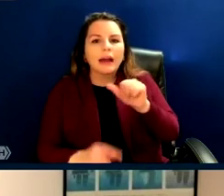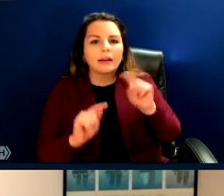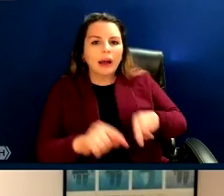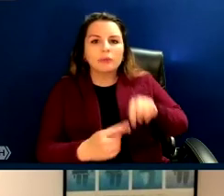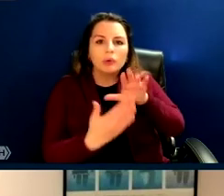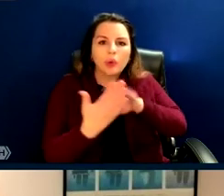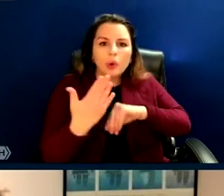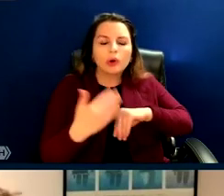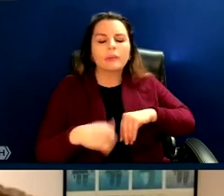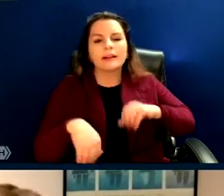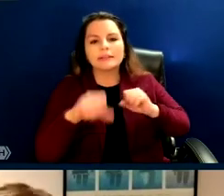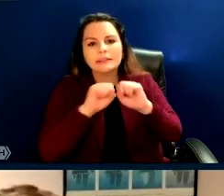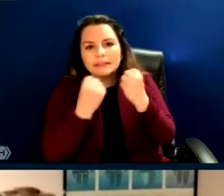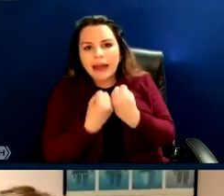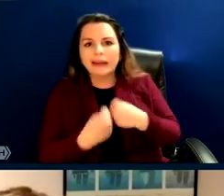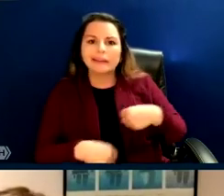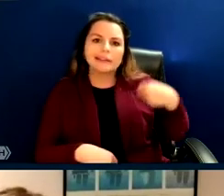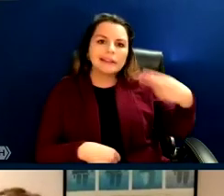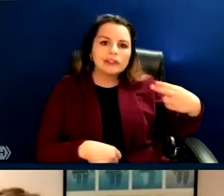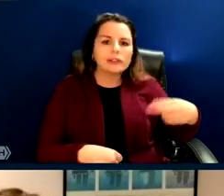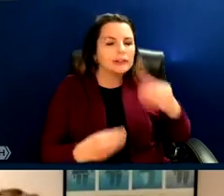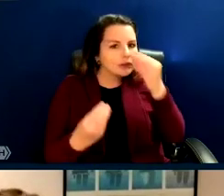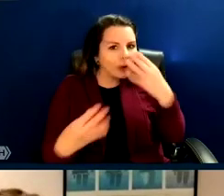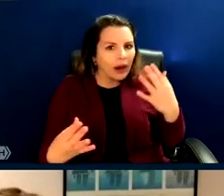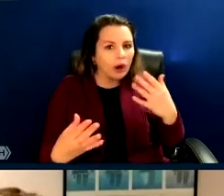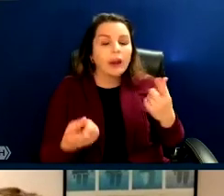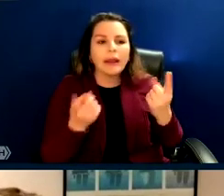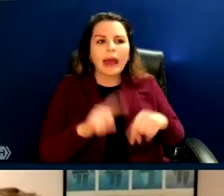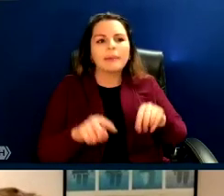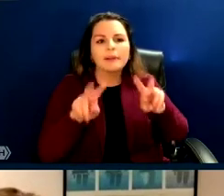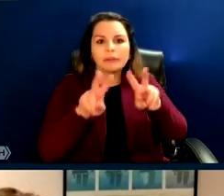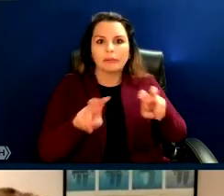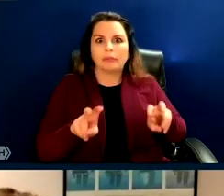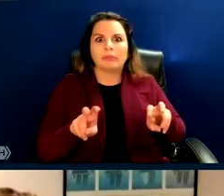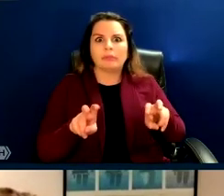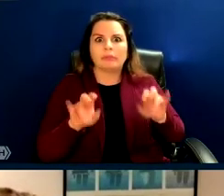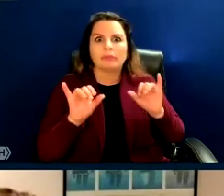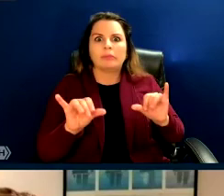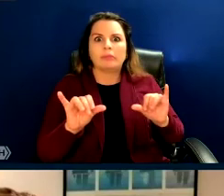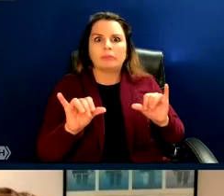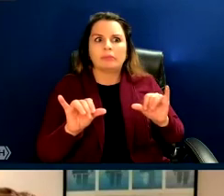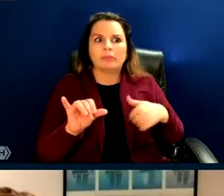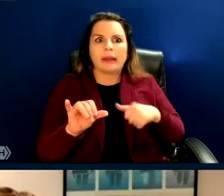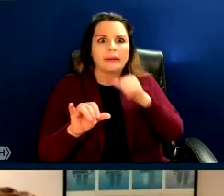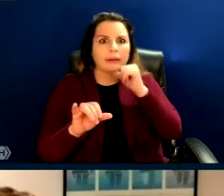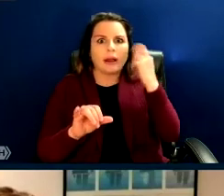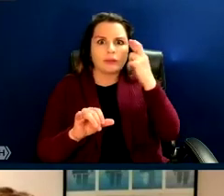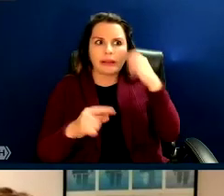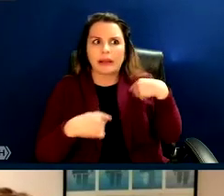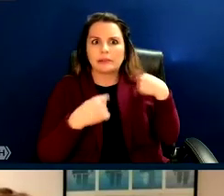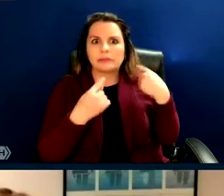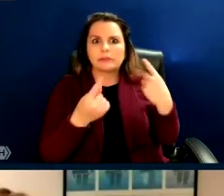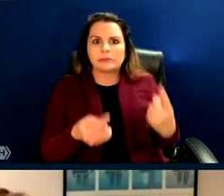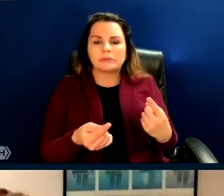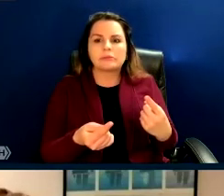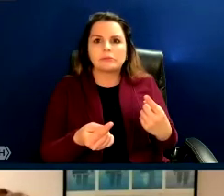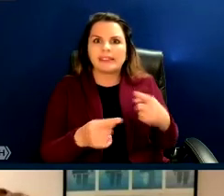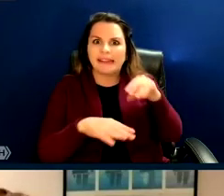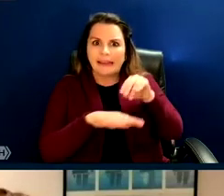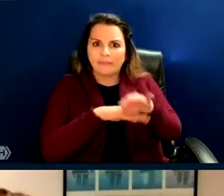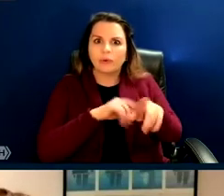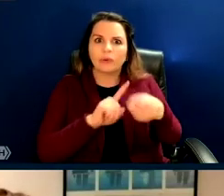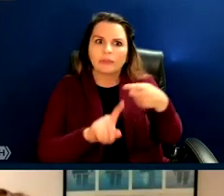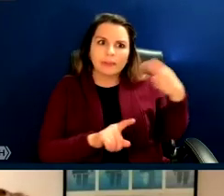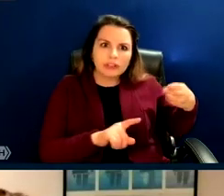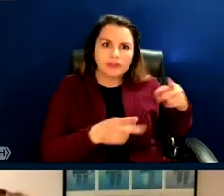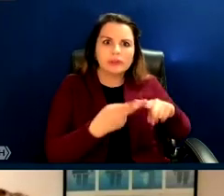society. Right. That's not my thing. Then they get in there and they're like, oh, oops, I didn't realize. And so those kinds